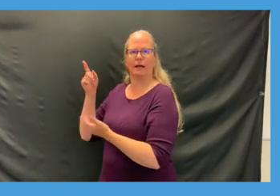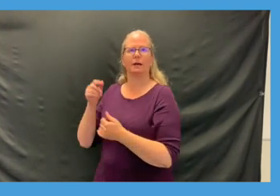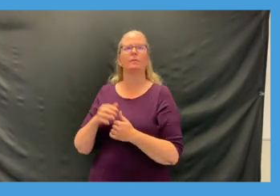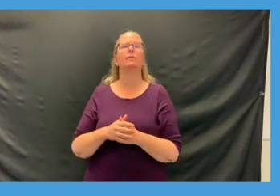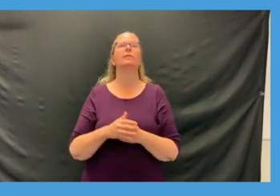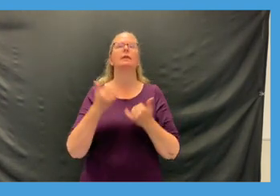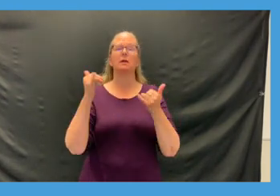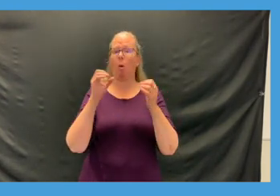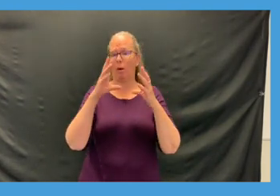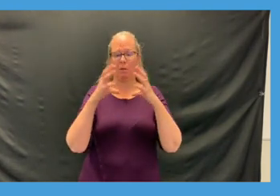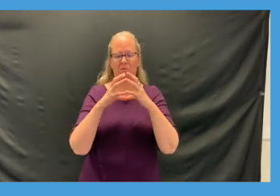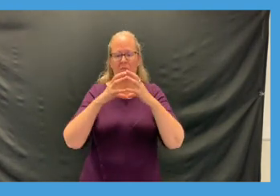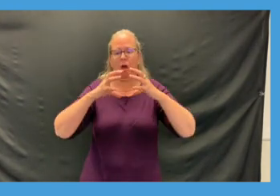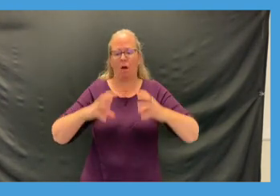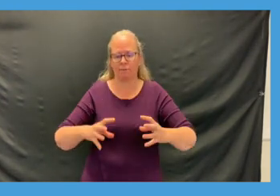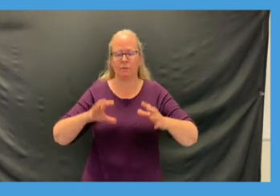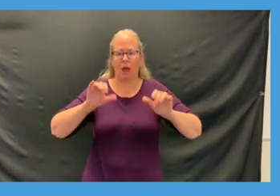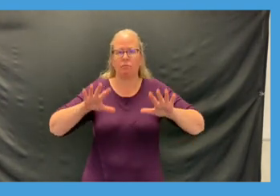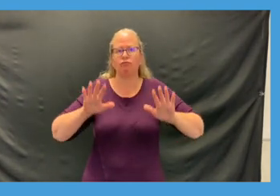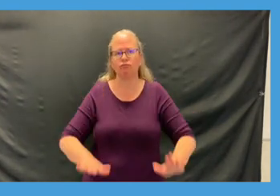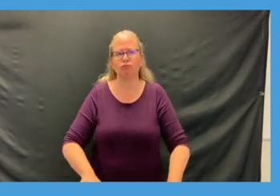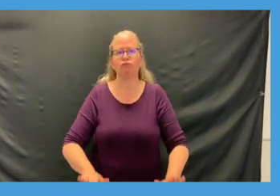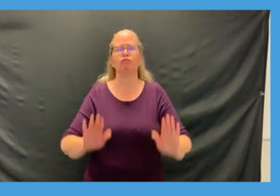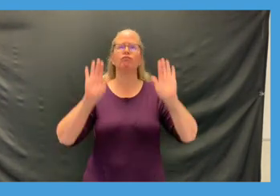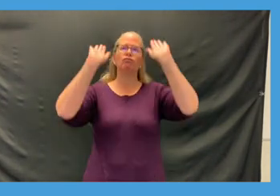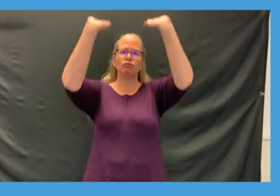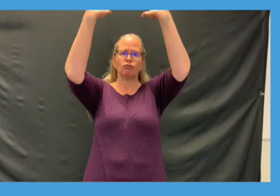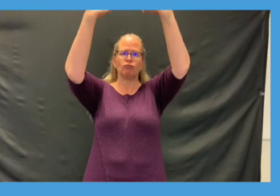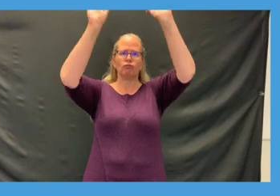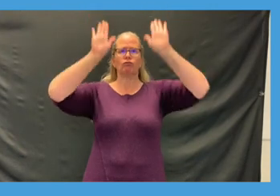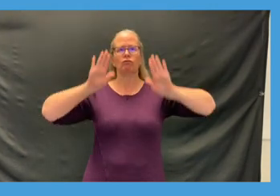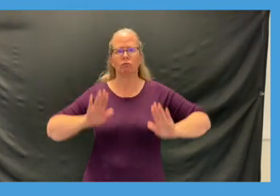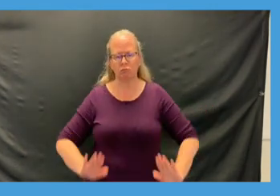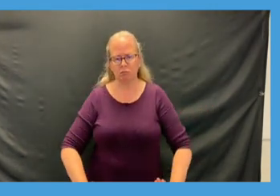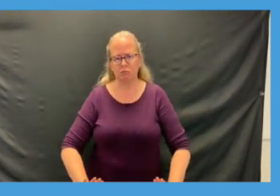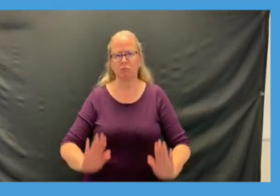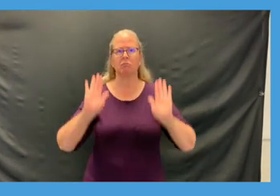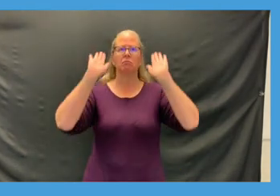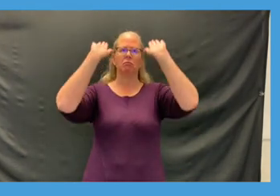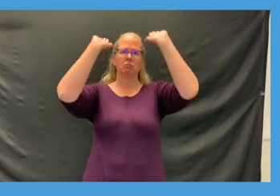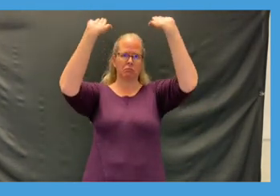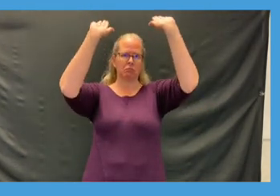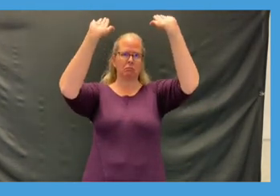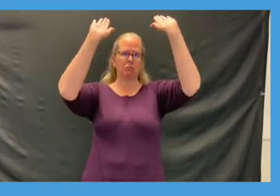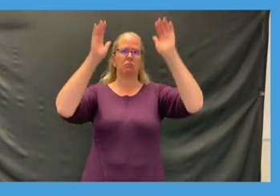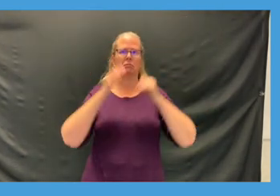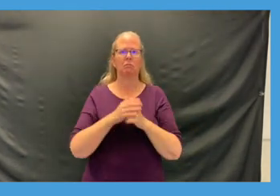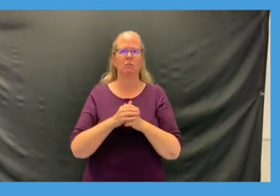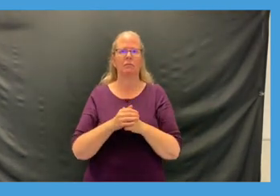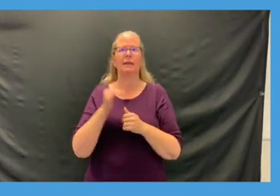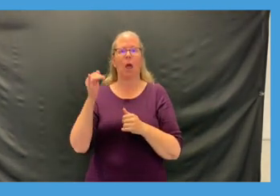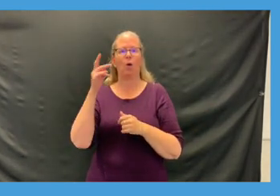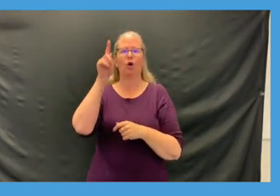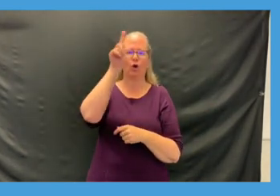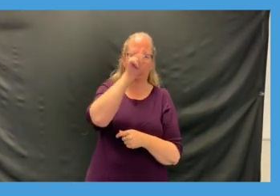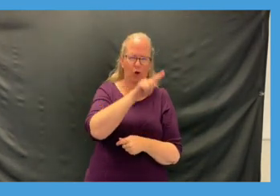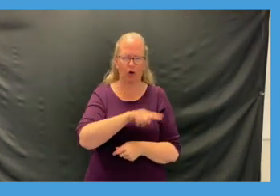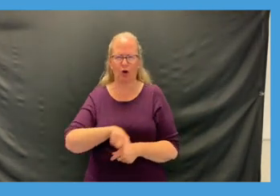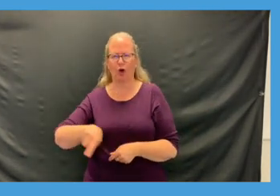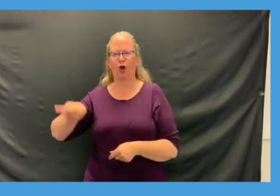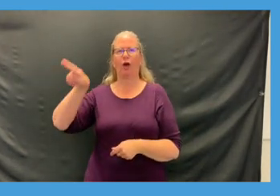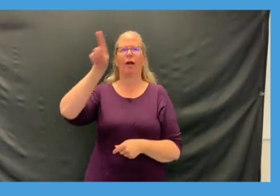this down and up down and up and then at the top we're gonna go